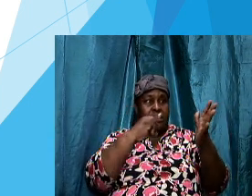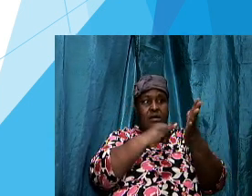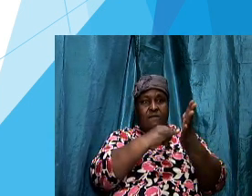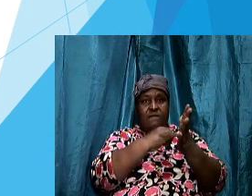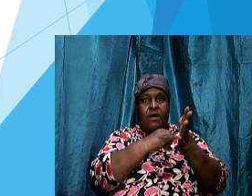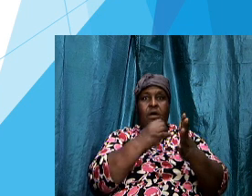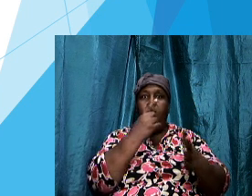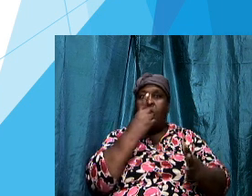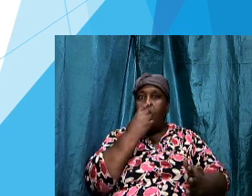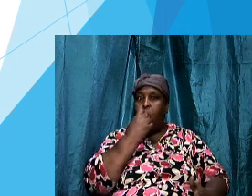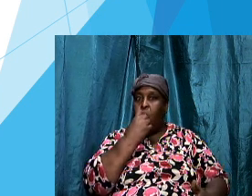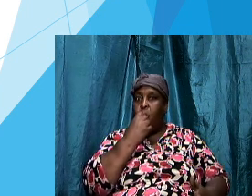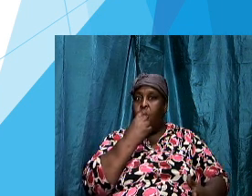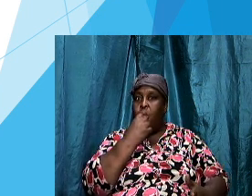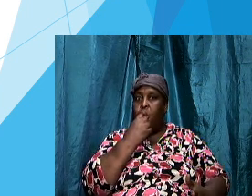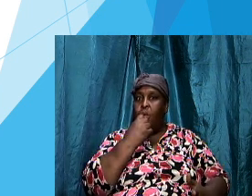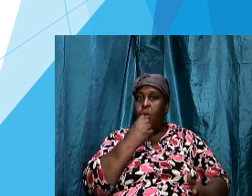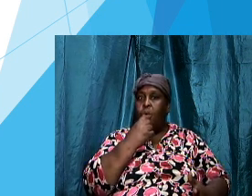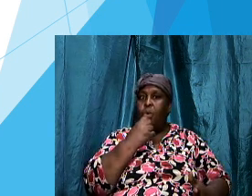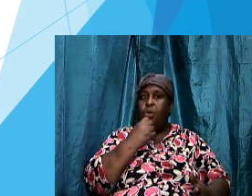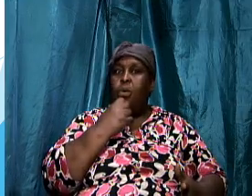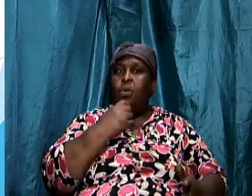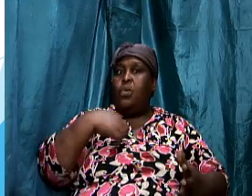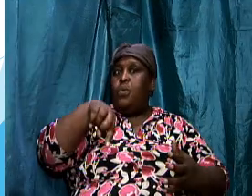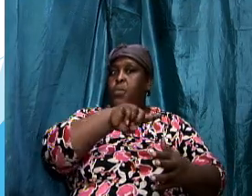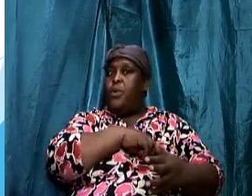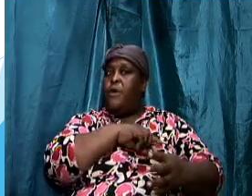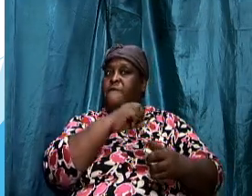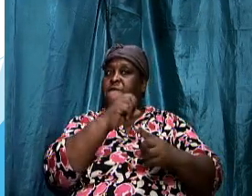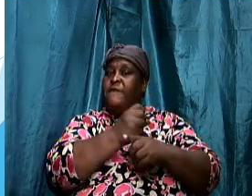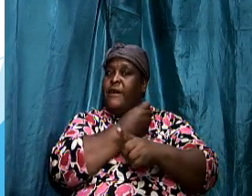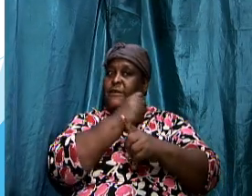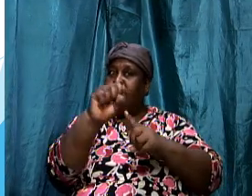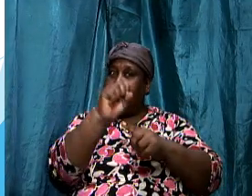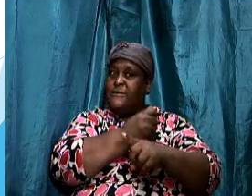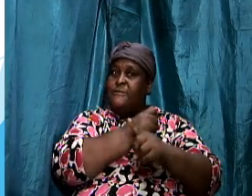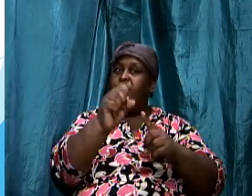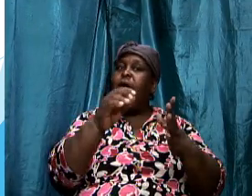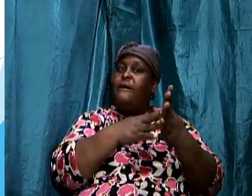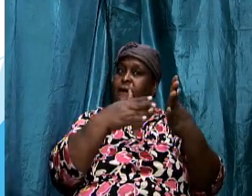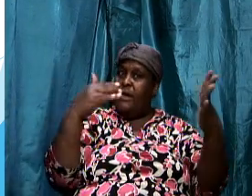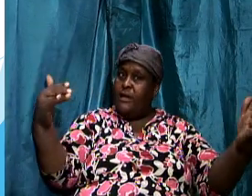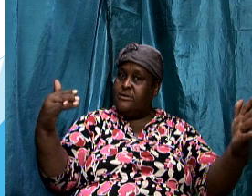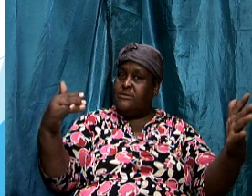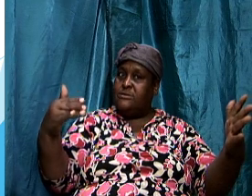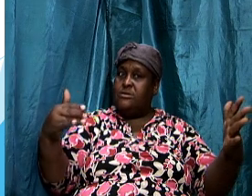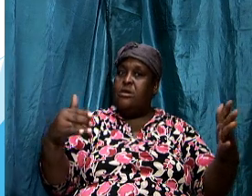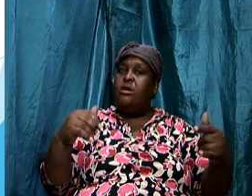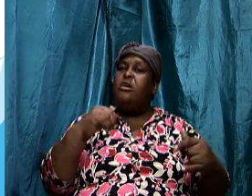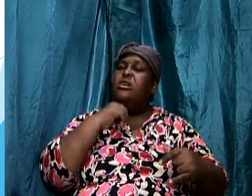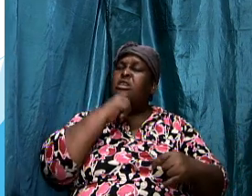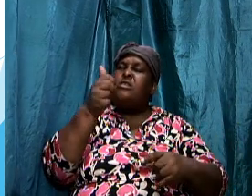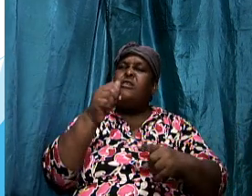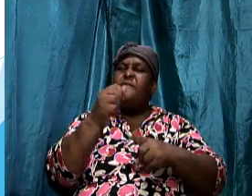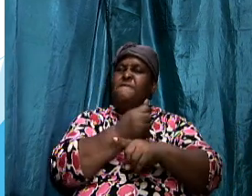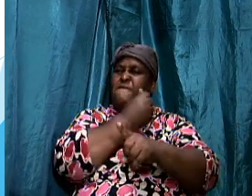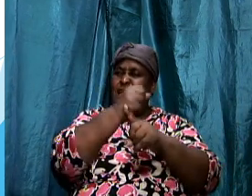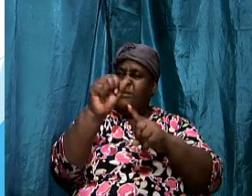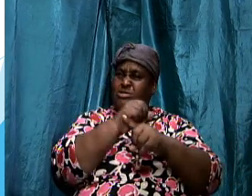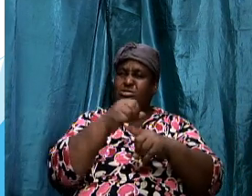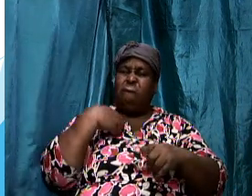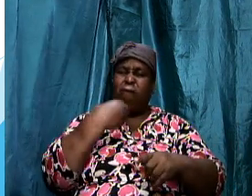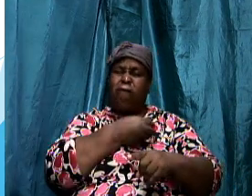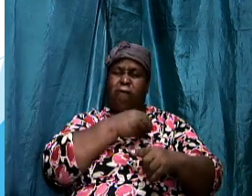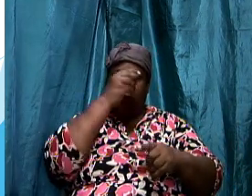we know that we are not fighting our brothers and our sisters in the church we are not fighting our